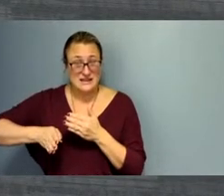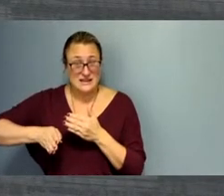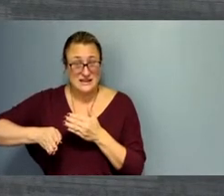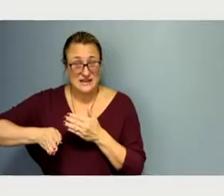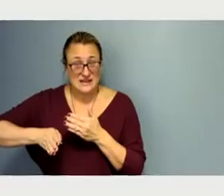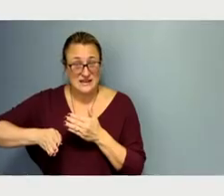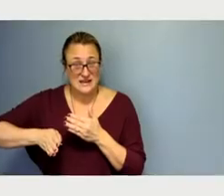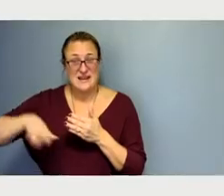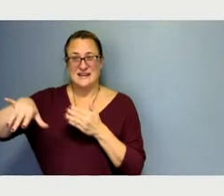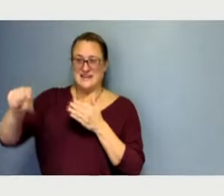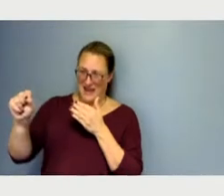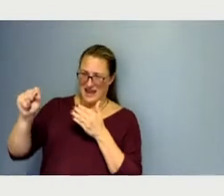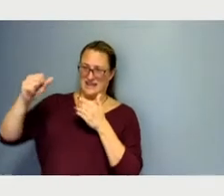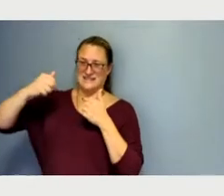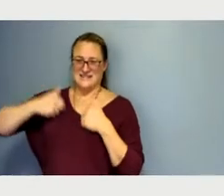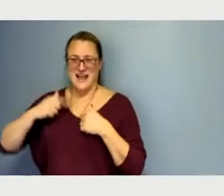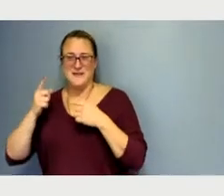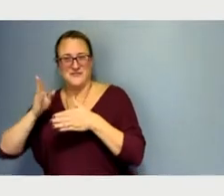Boom. Yes.